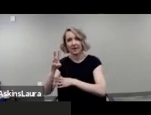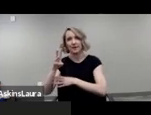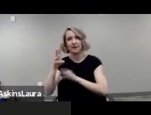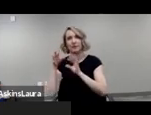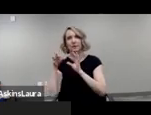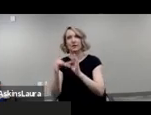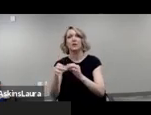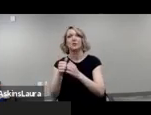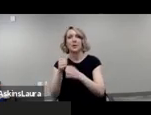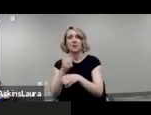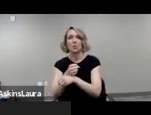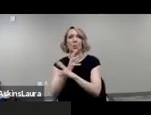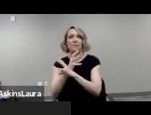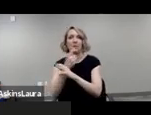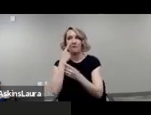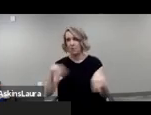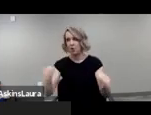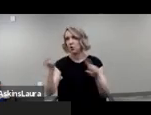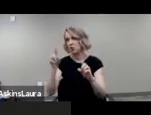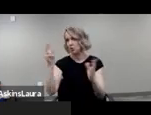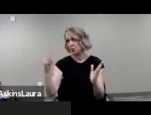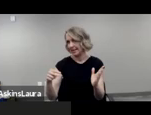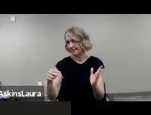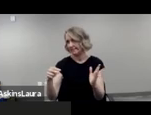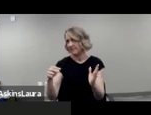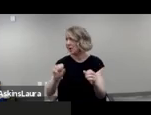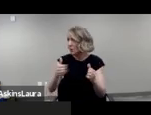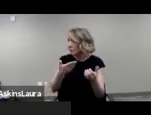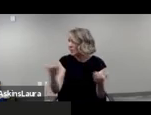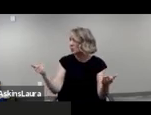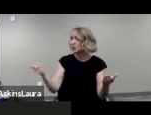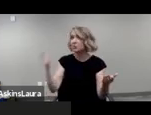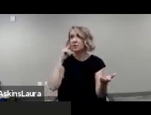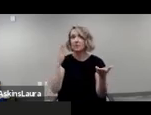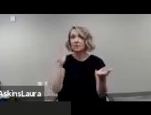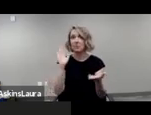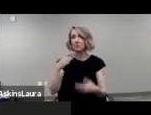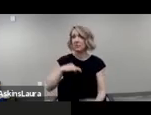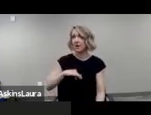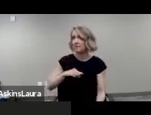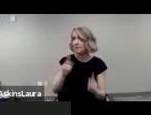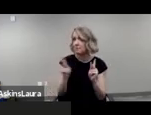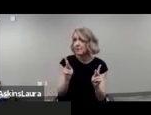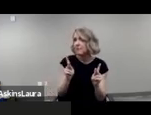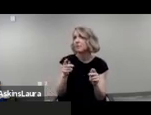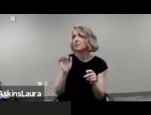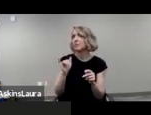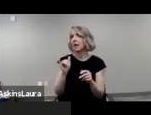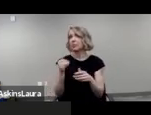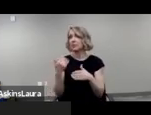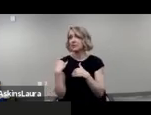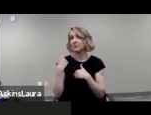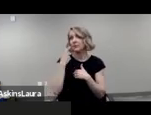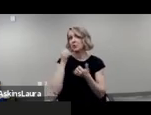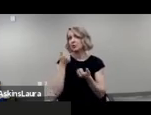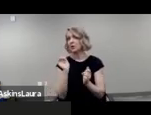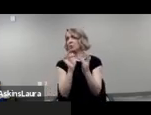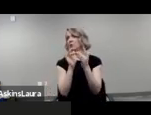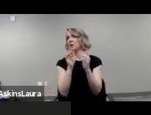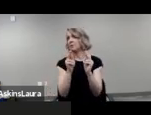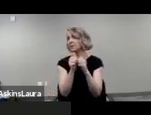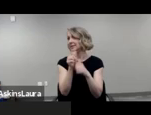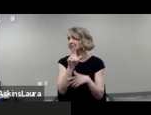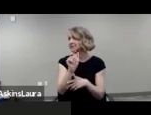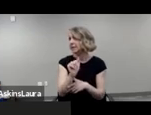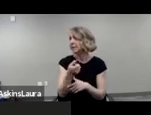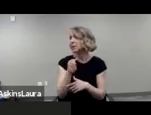are there any other materials that we're aware of that we we think would be helpful for those who are passive reaching out to people disabilities or want to